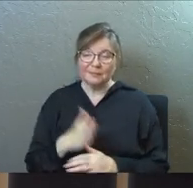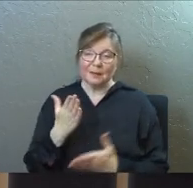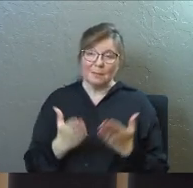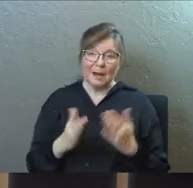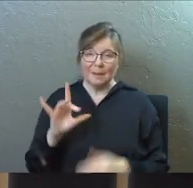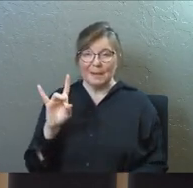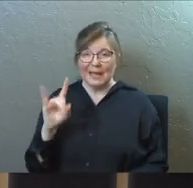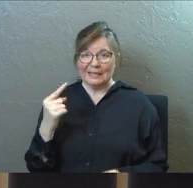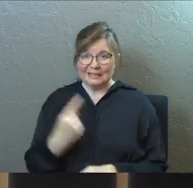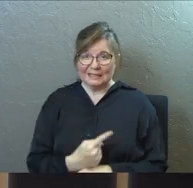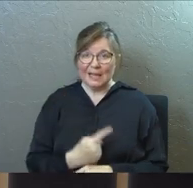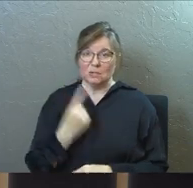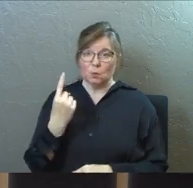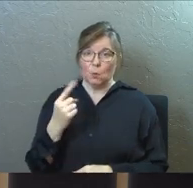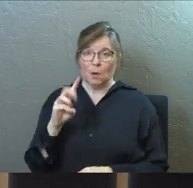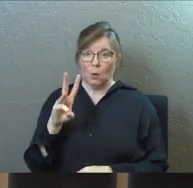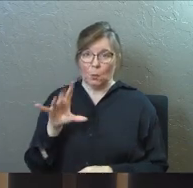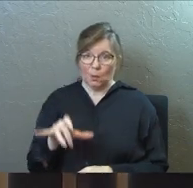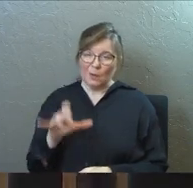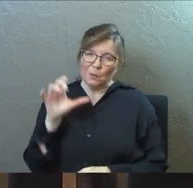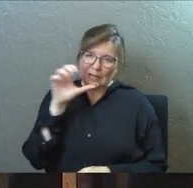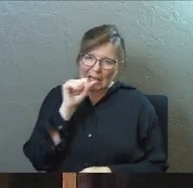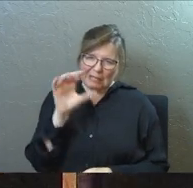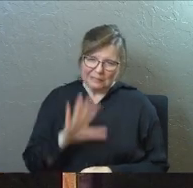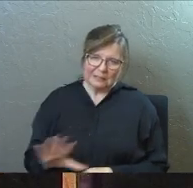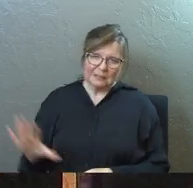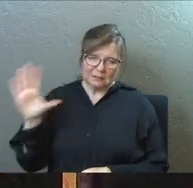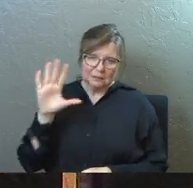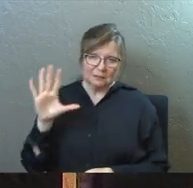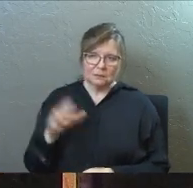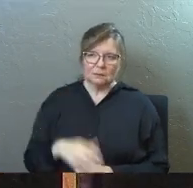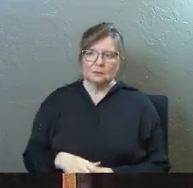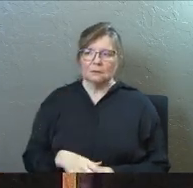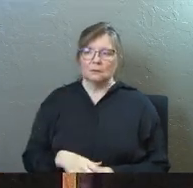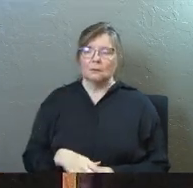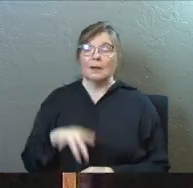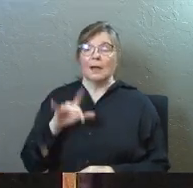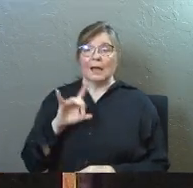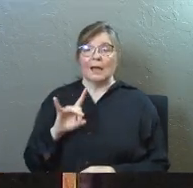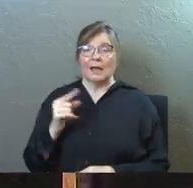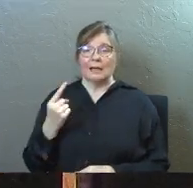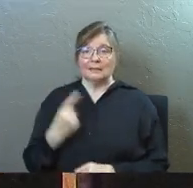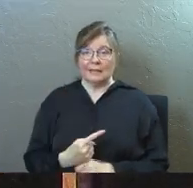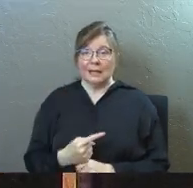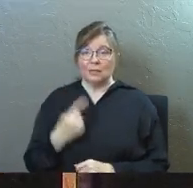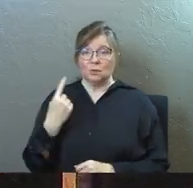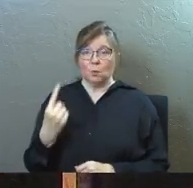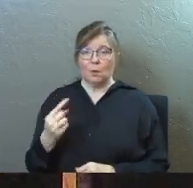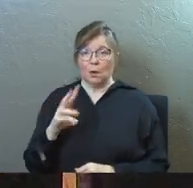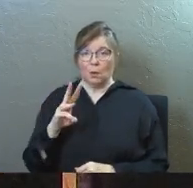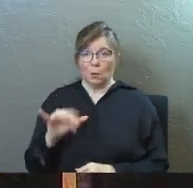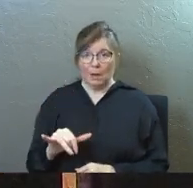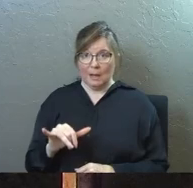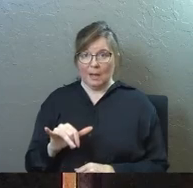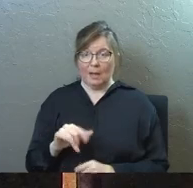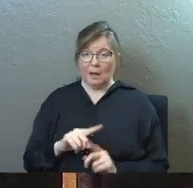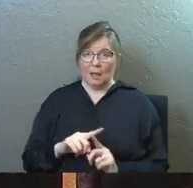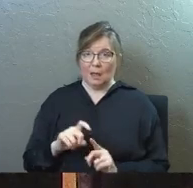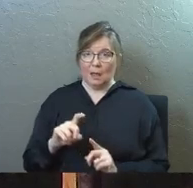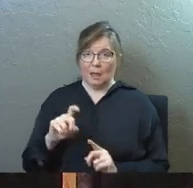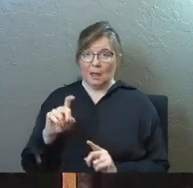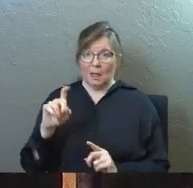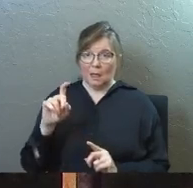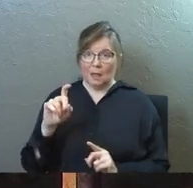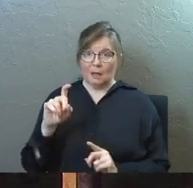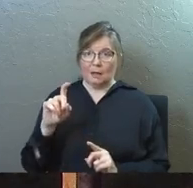probably eight days one way, we're guessing there, so eight ways, eight days one way, eight days back, how long did